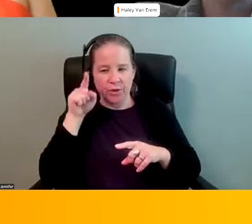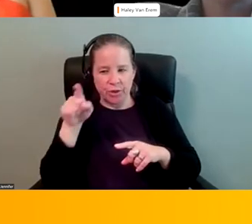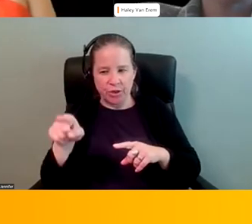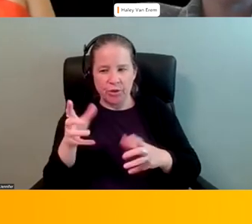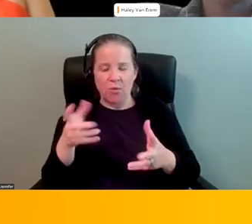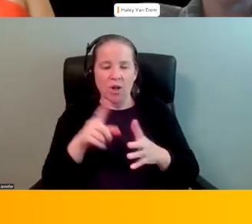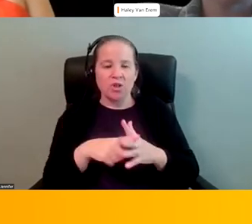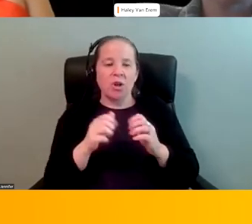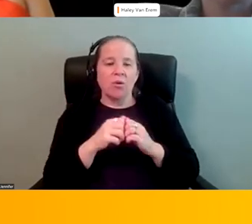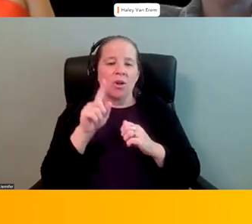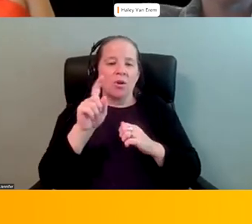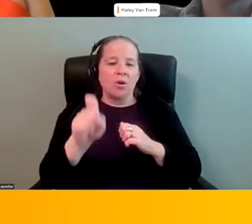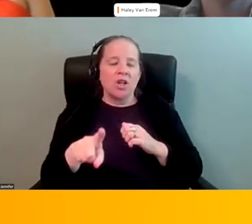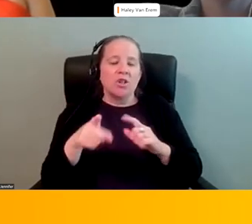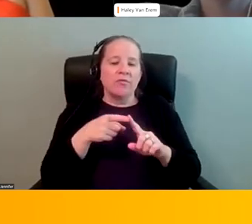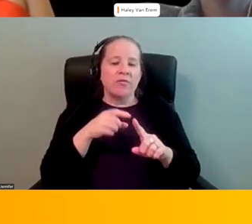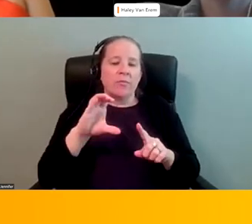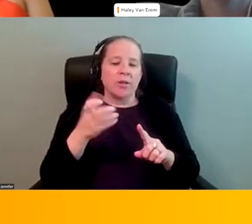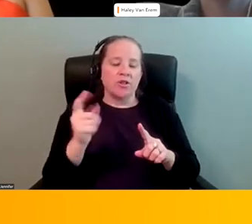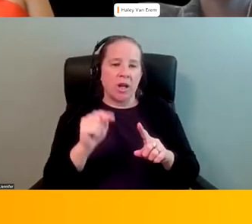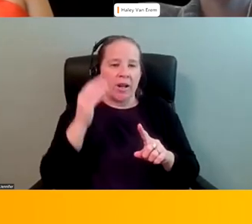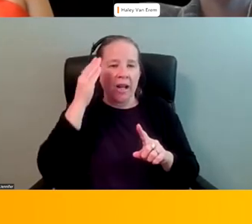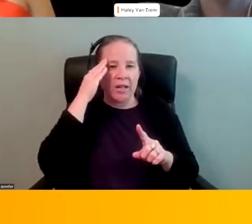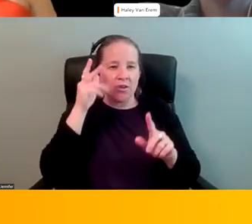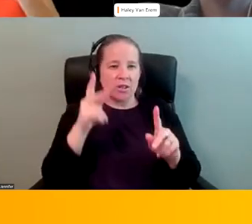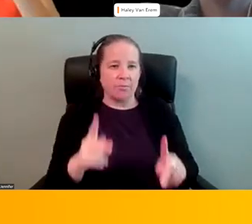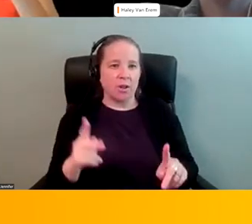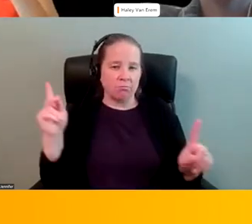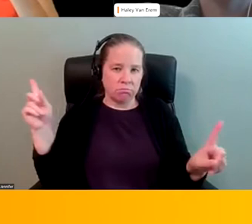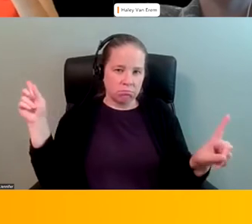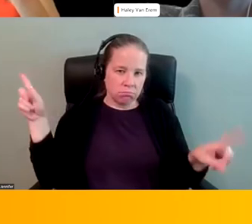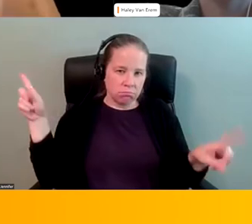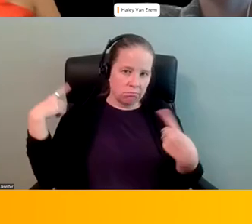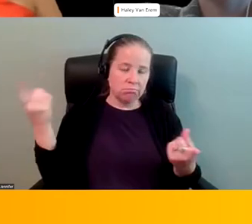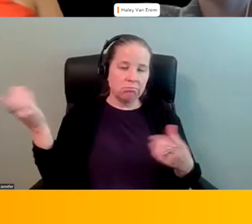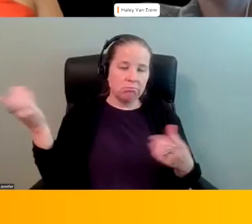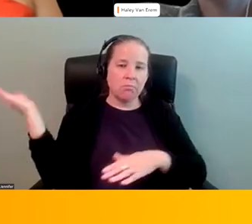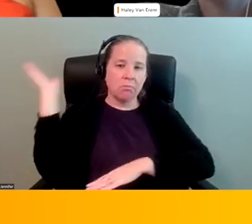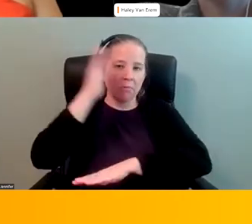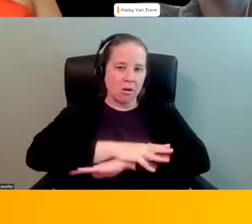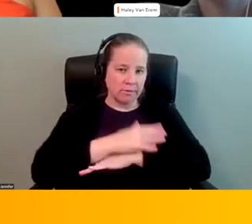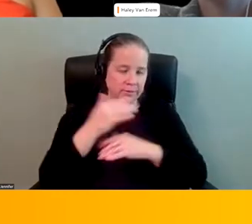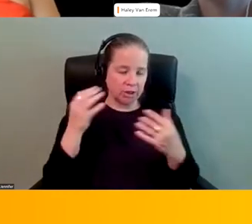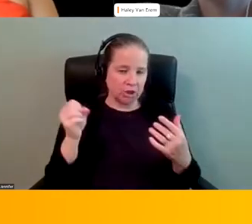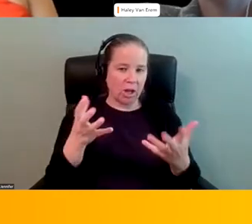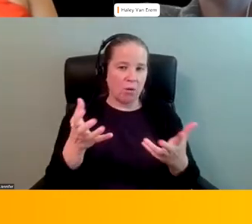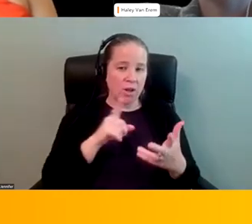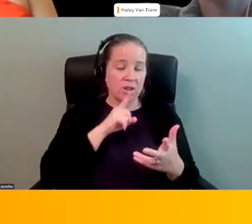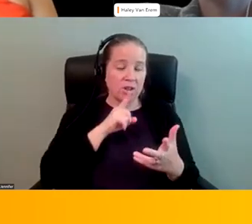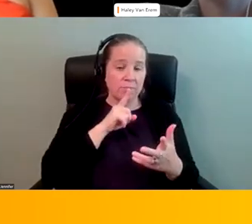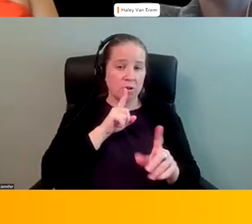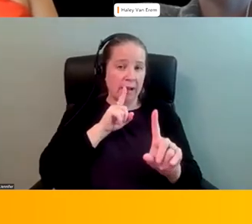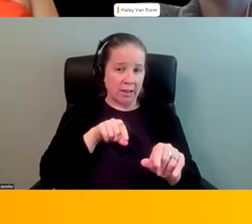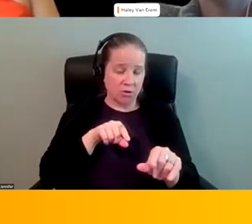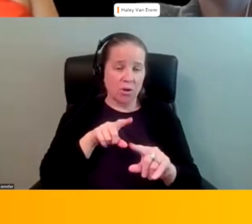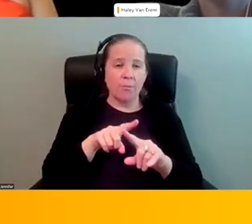start with a question that's in the chat and i know this person has been with us throughout the day so i definitely want to get the the question answered there but